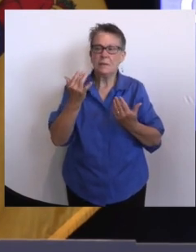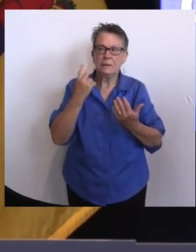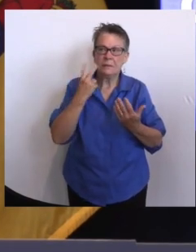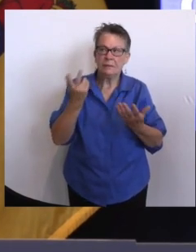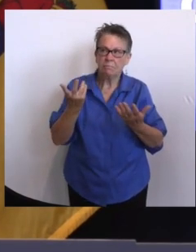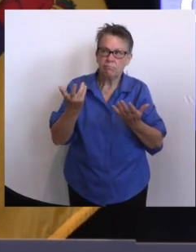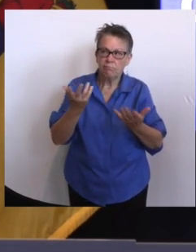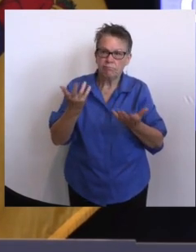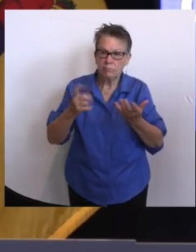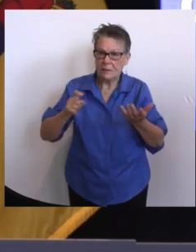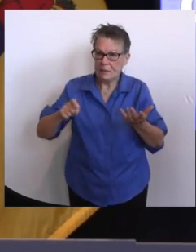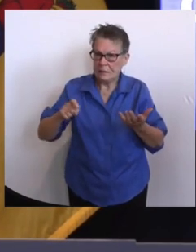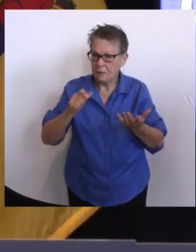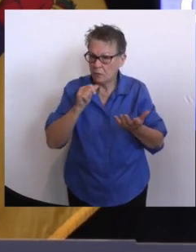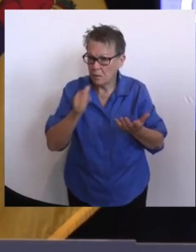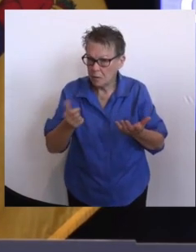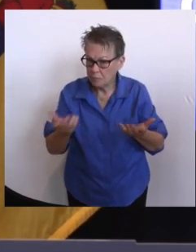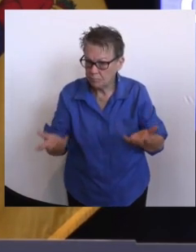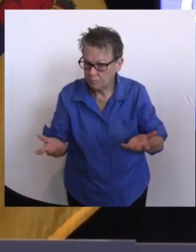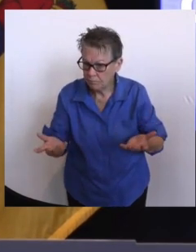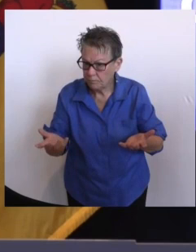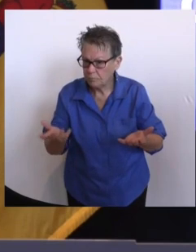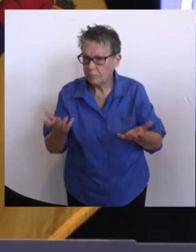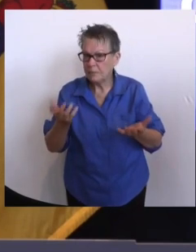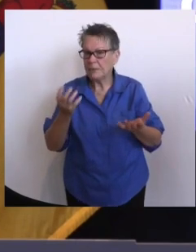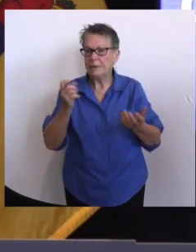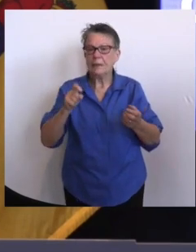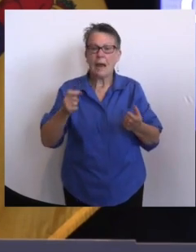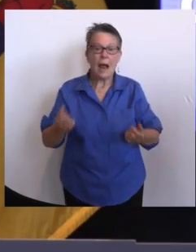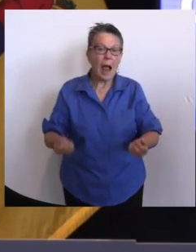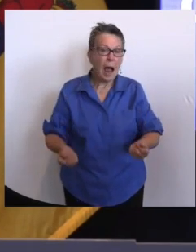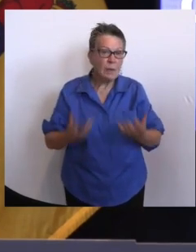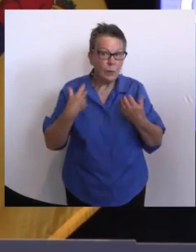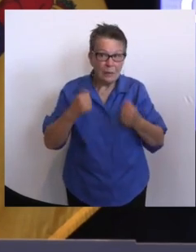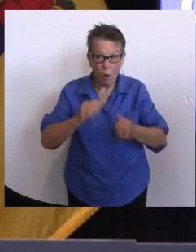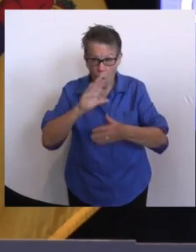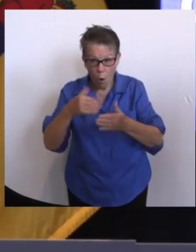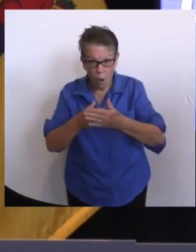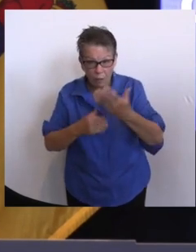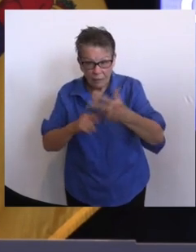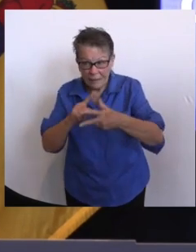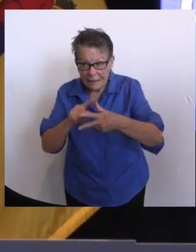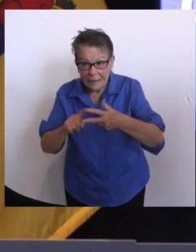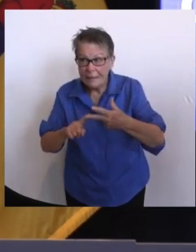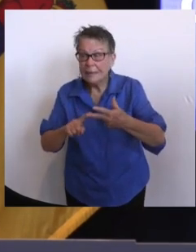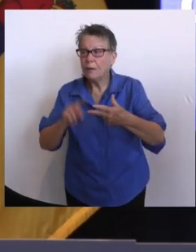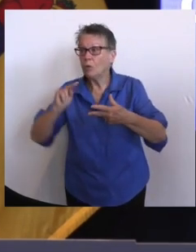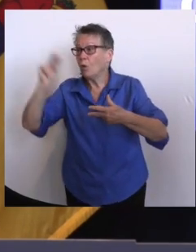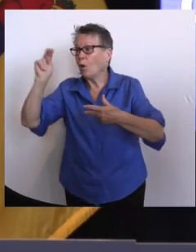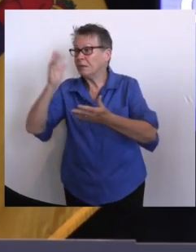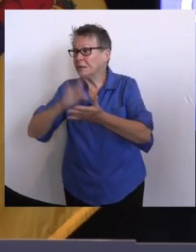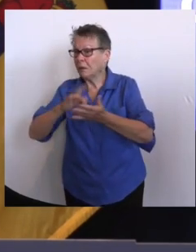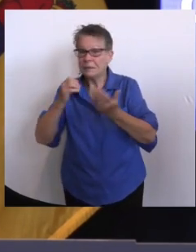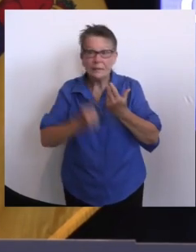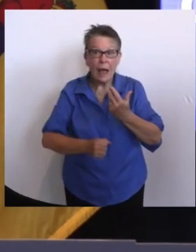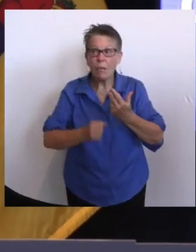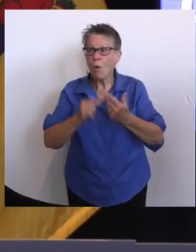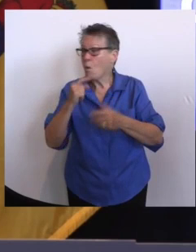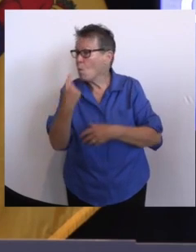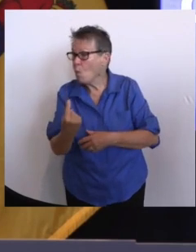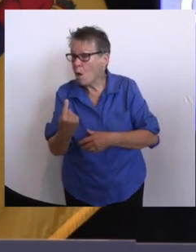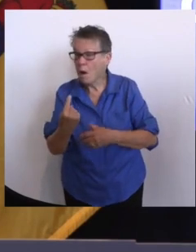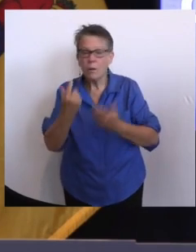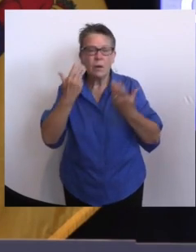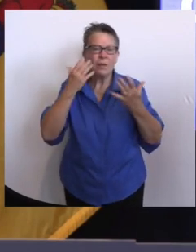and how many we think we need out of the chute. Uh, but we, we clearly, well, I, I, I, I'm sort of saying this, but I'm going say it explicitly, would like, would like